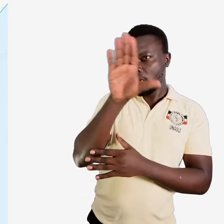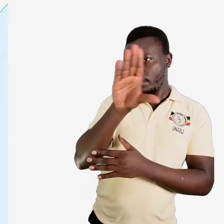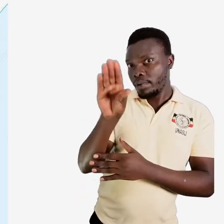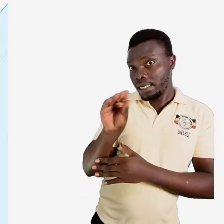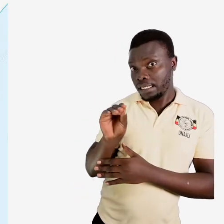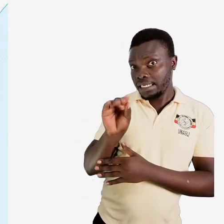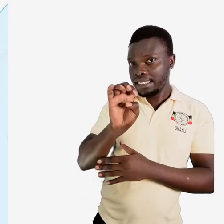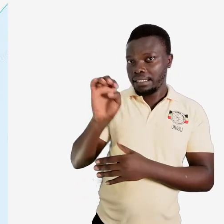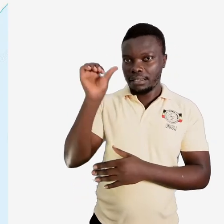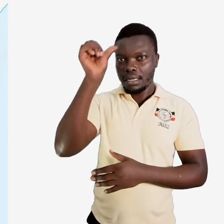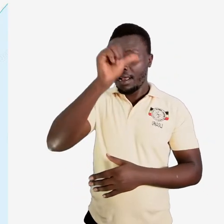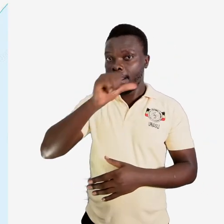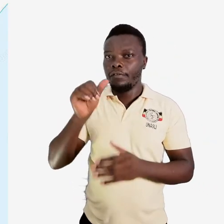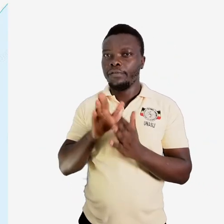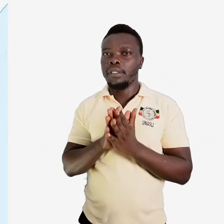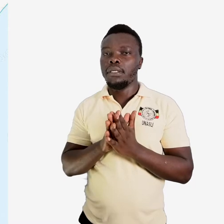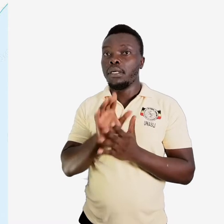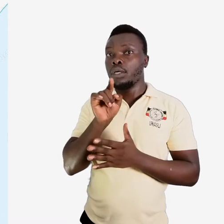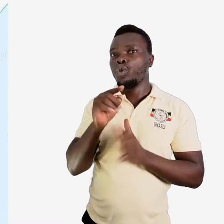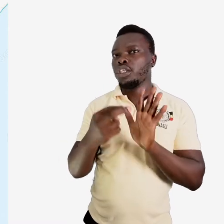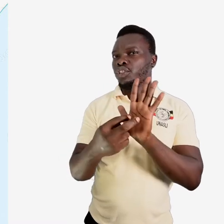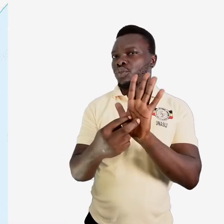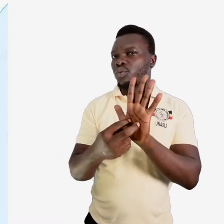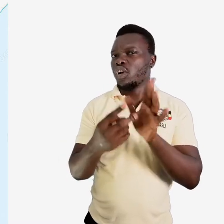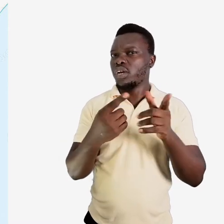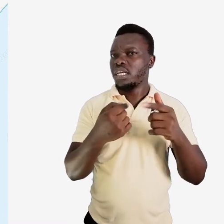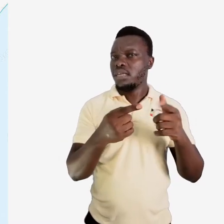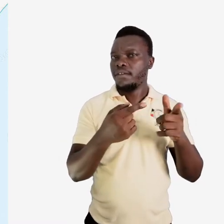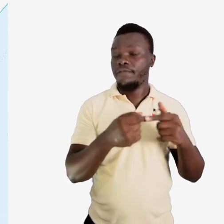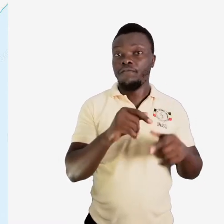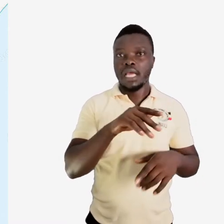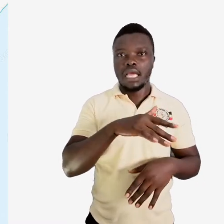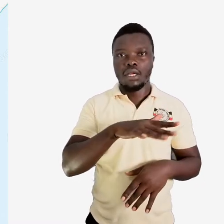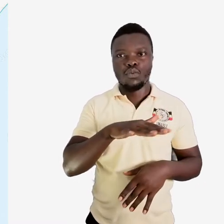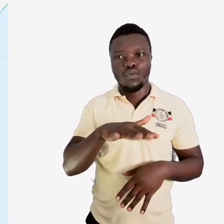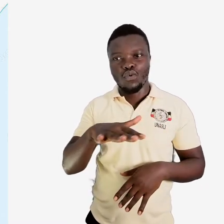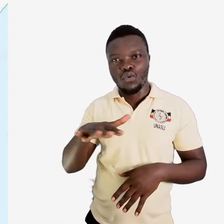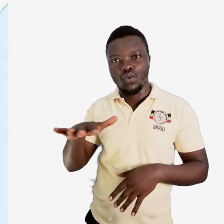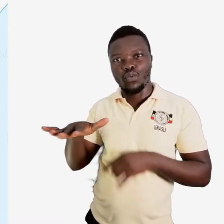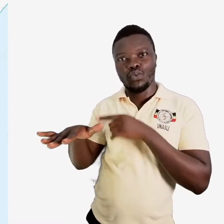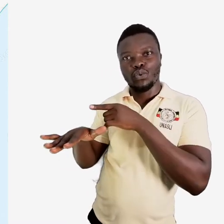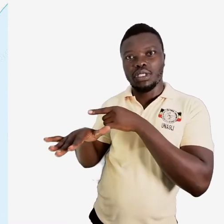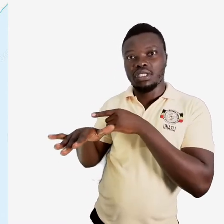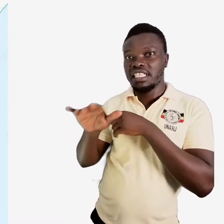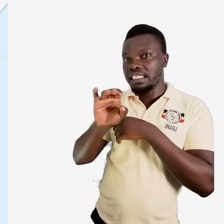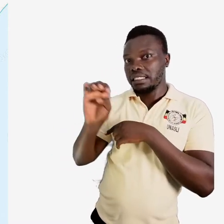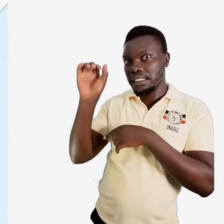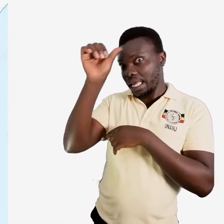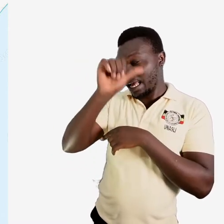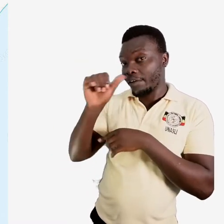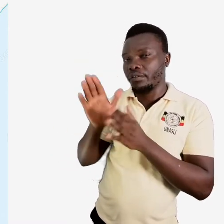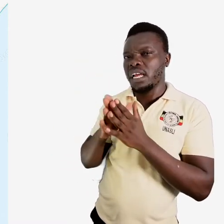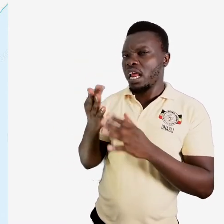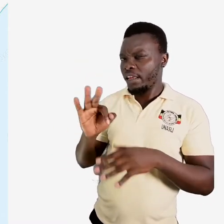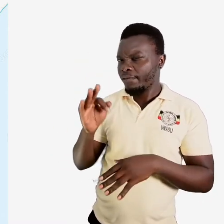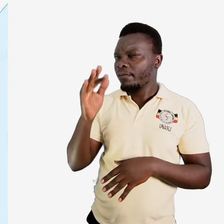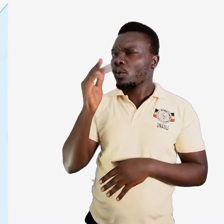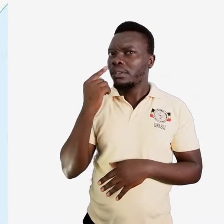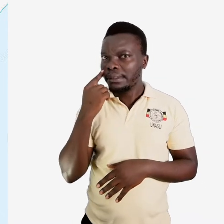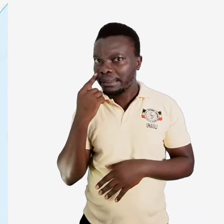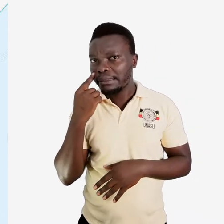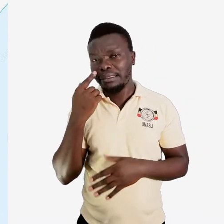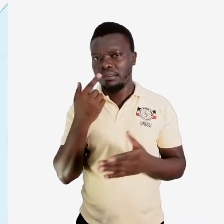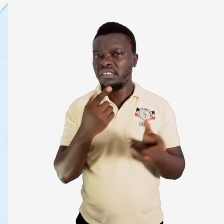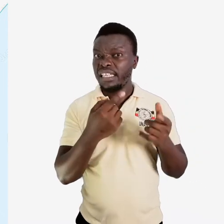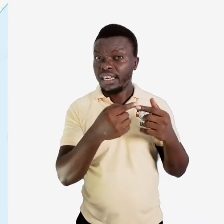Africa that is showing different water bodies in East Africa. If you have noticed, there